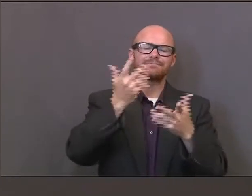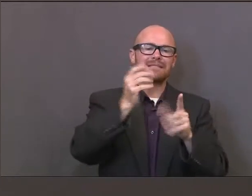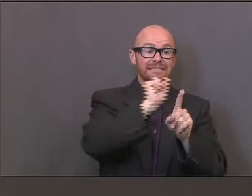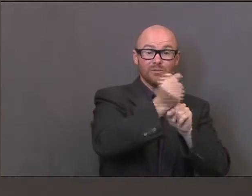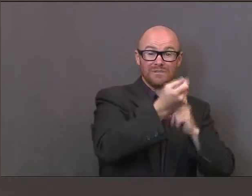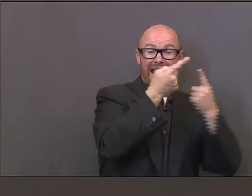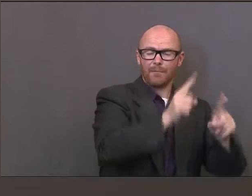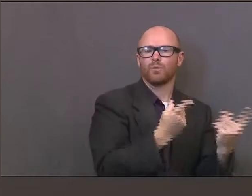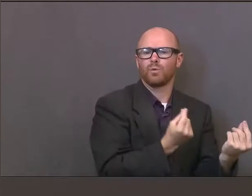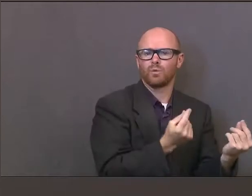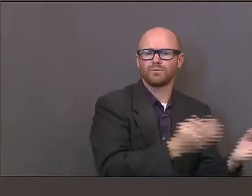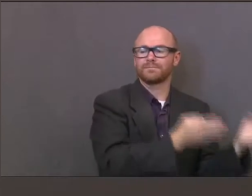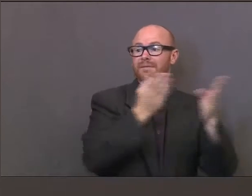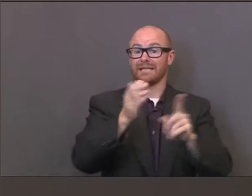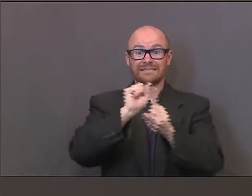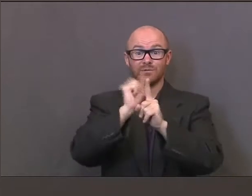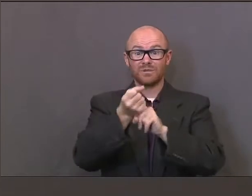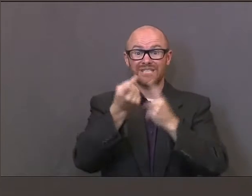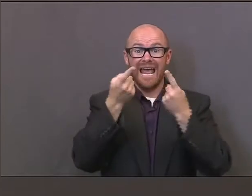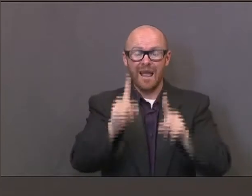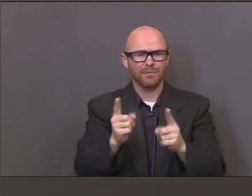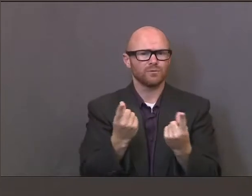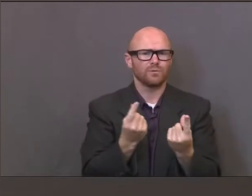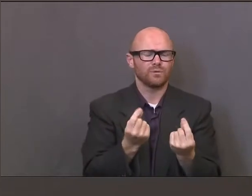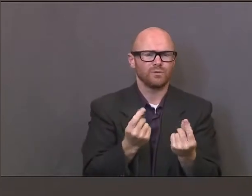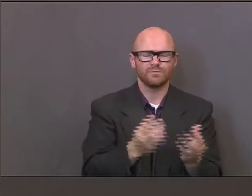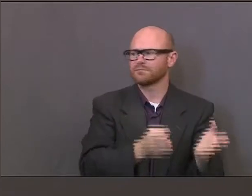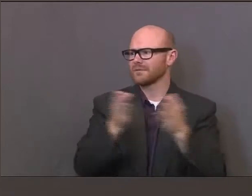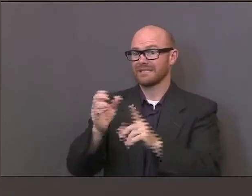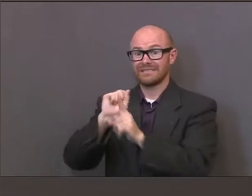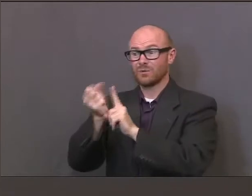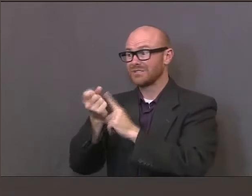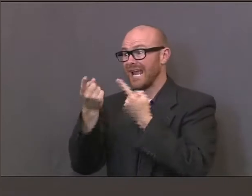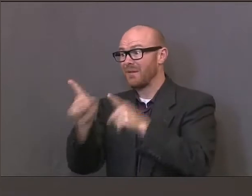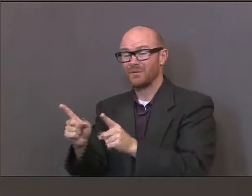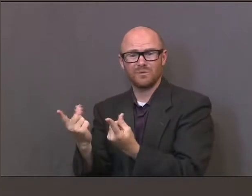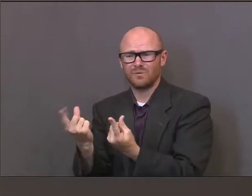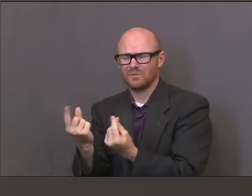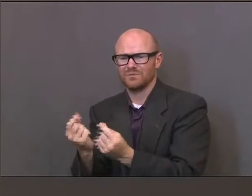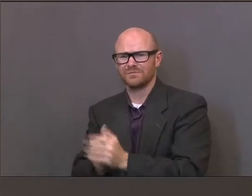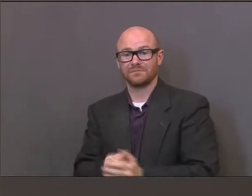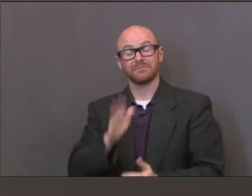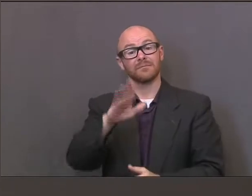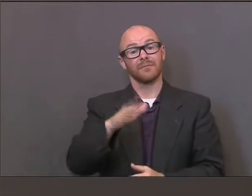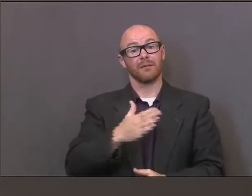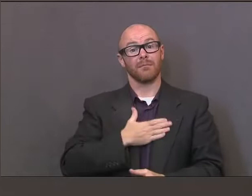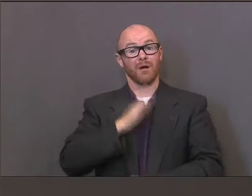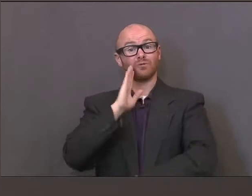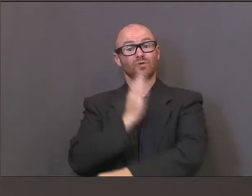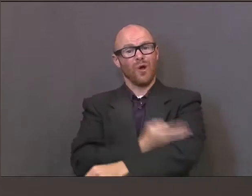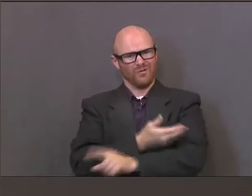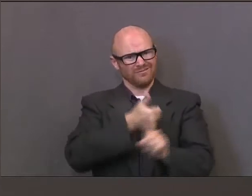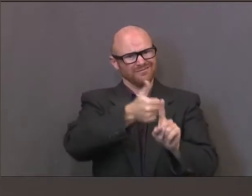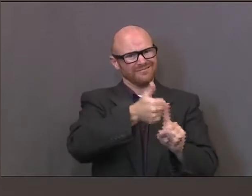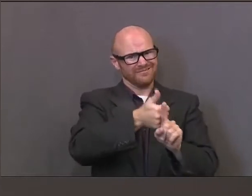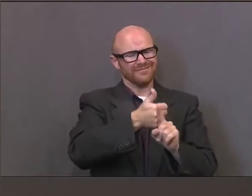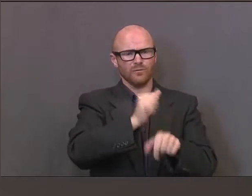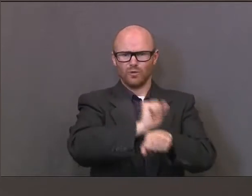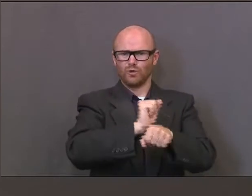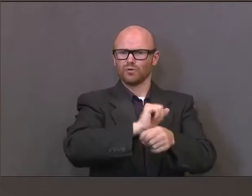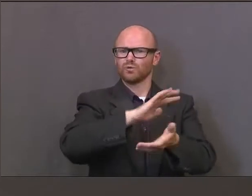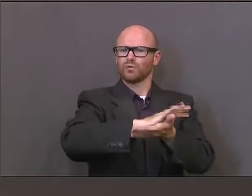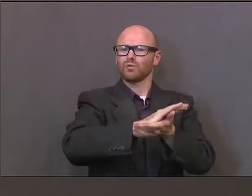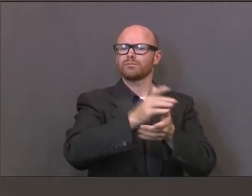including COVID outbreaks. My own daughter is a school administrator, and I saw firsthand the enormous amount of work